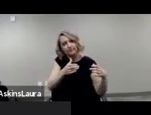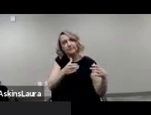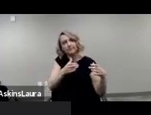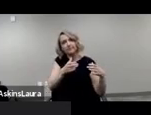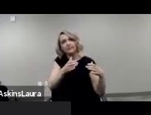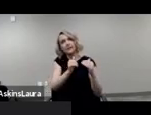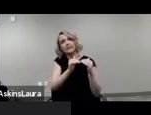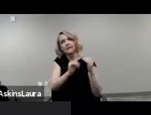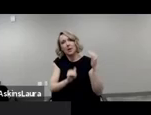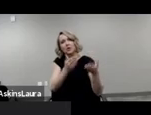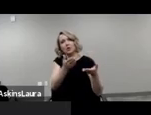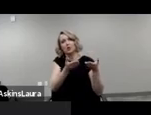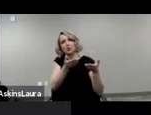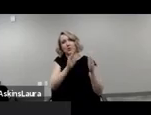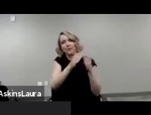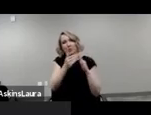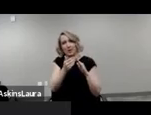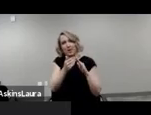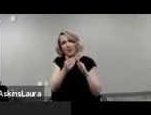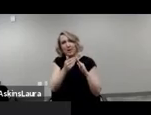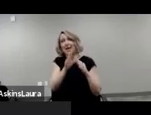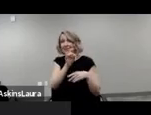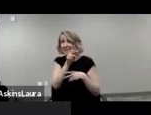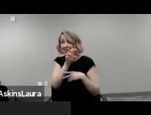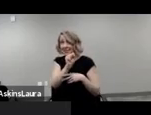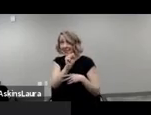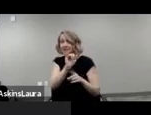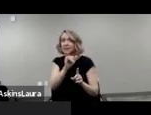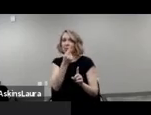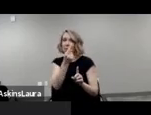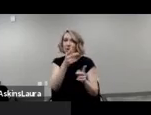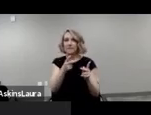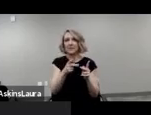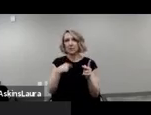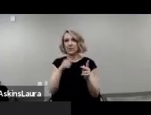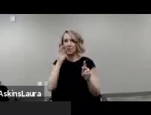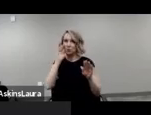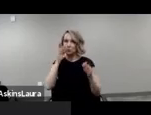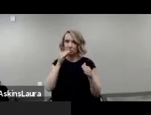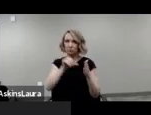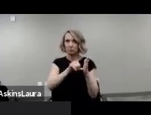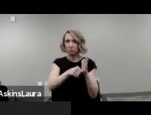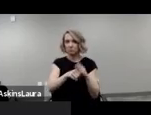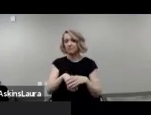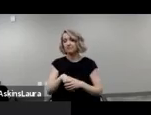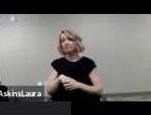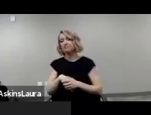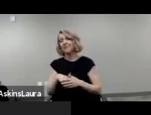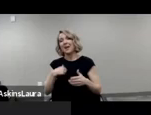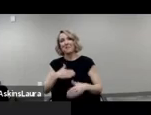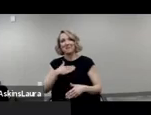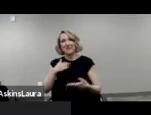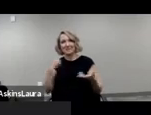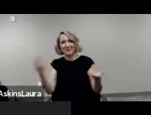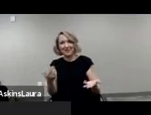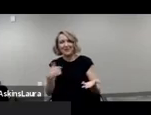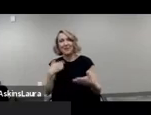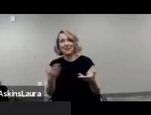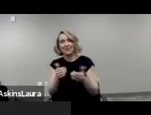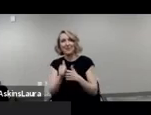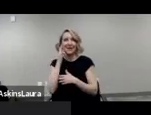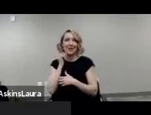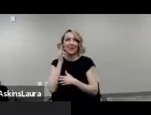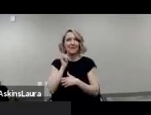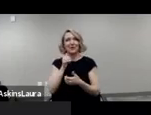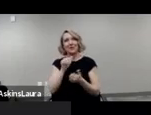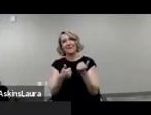community. And the census is one of those. So I'm happy to be here today. And again, I'm, uh, with the California Foundation for